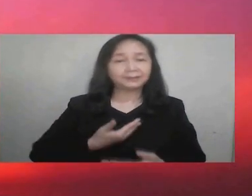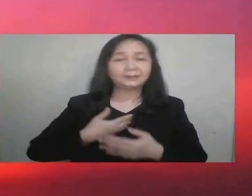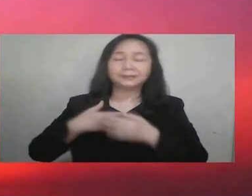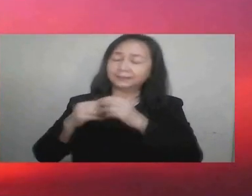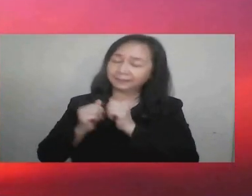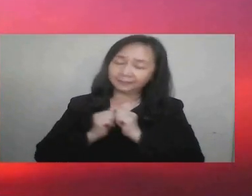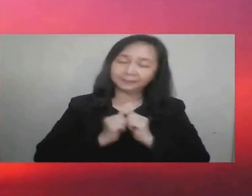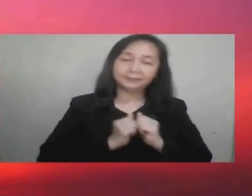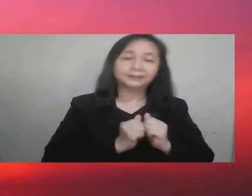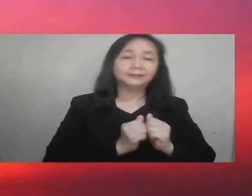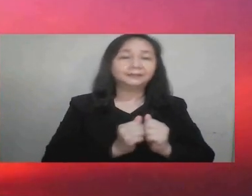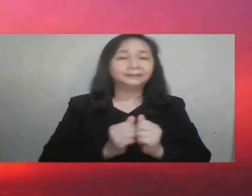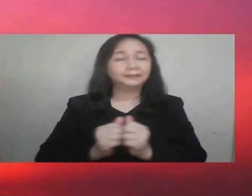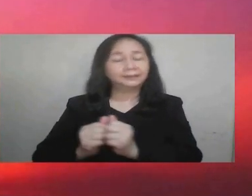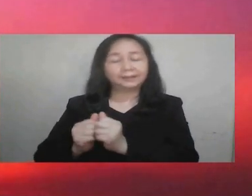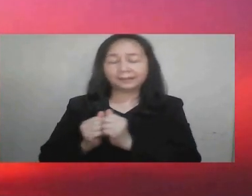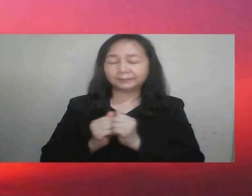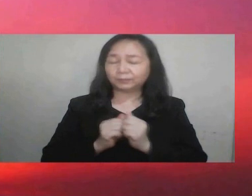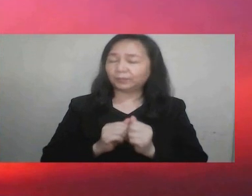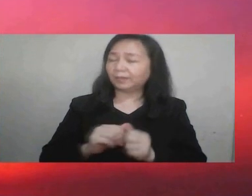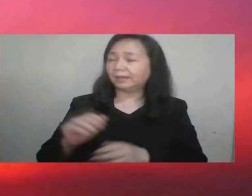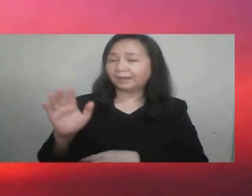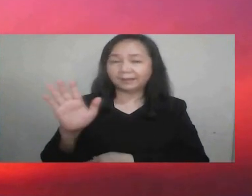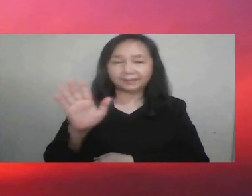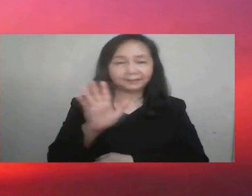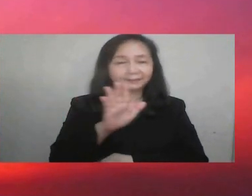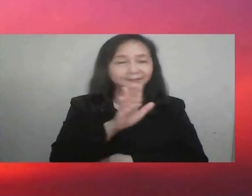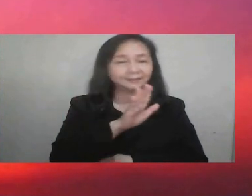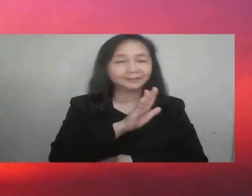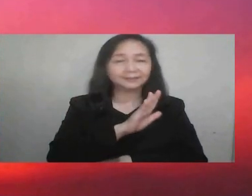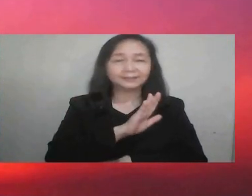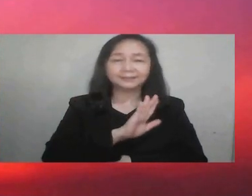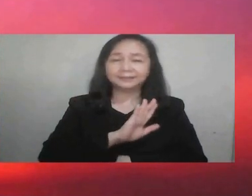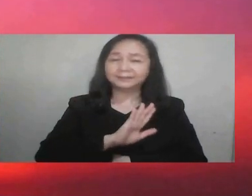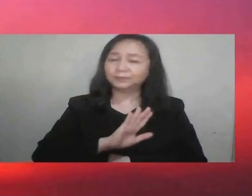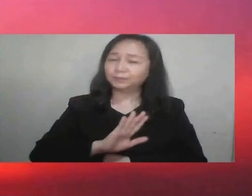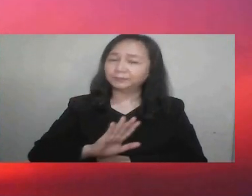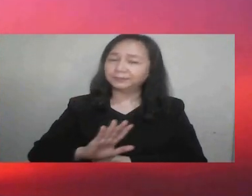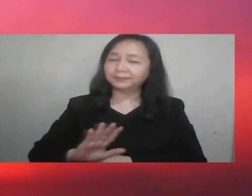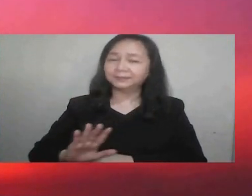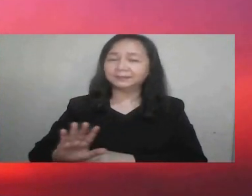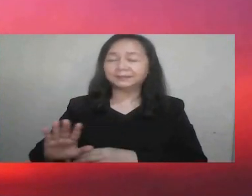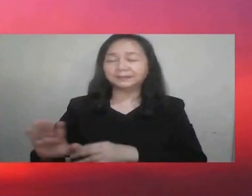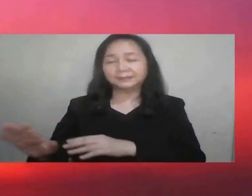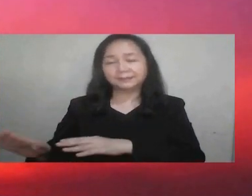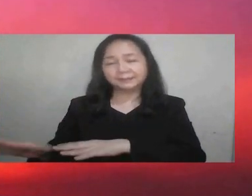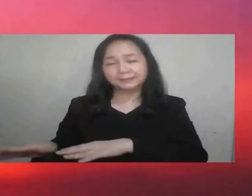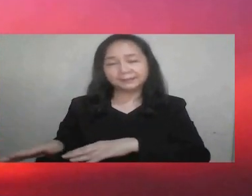aking piling at huwag nang